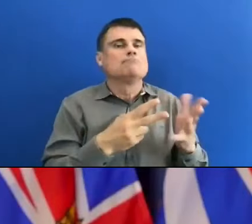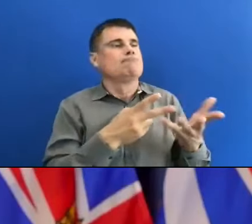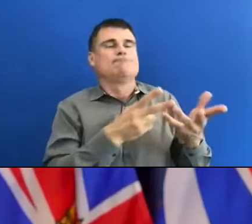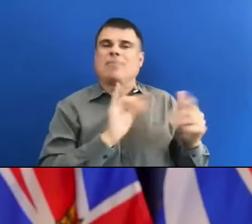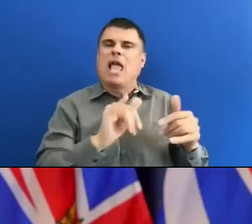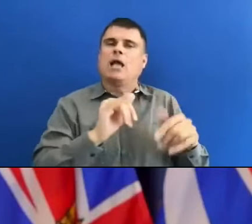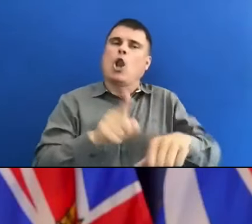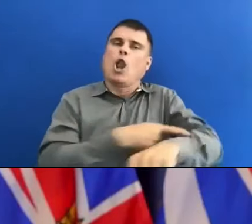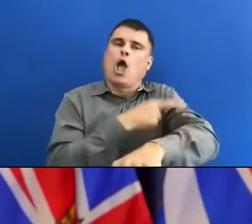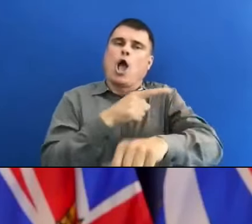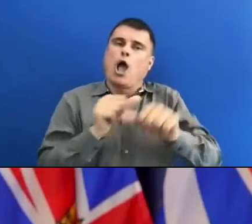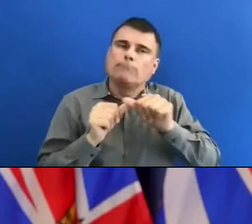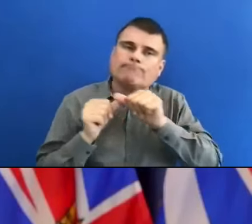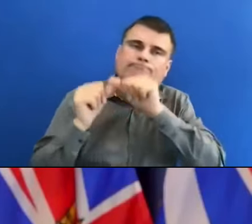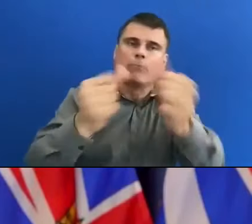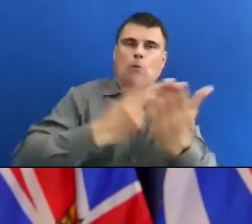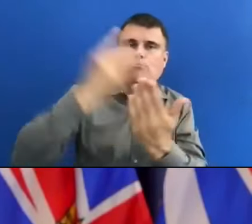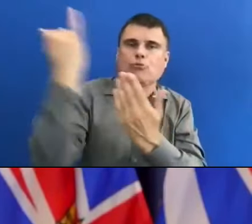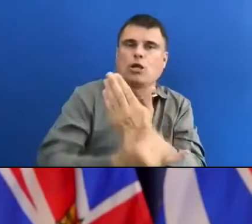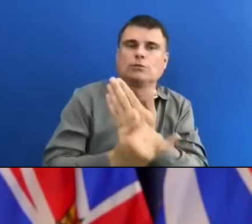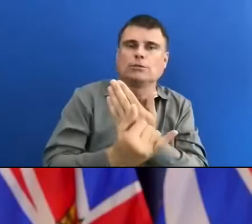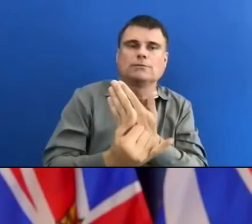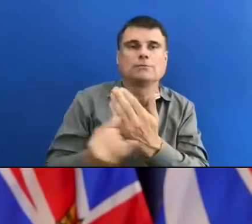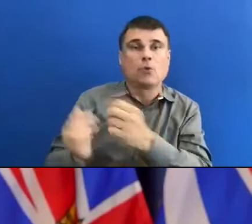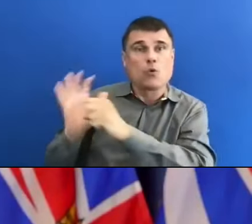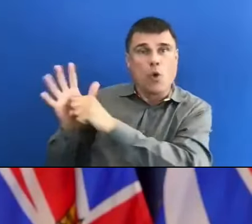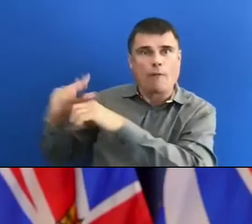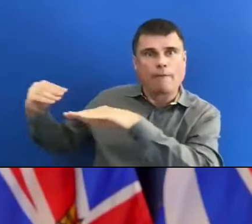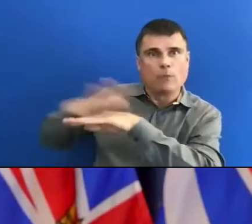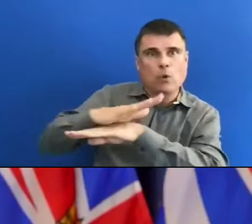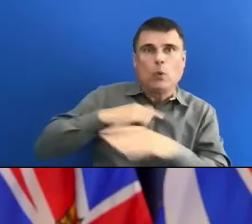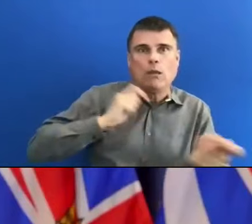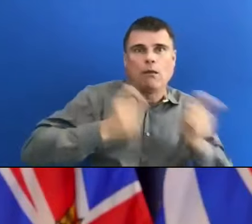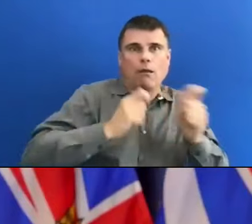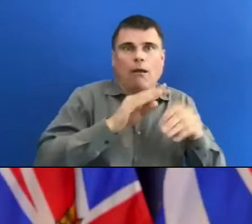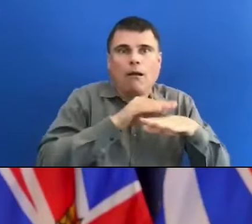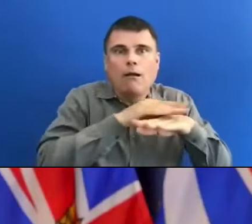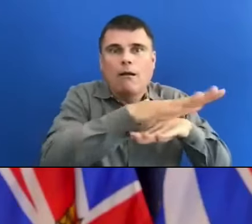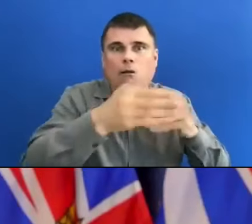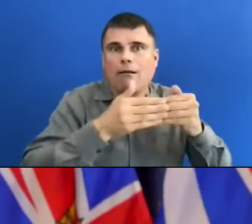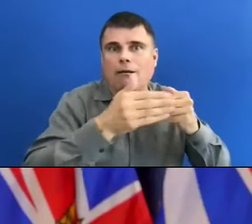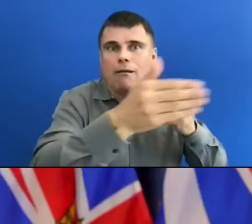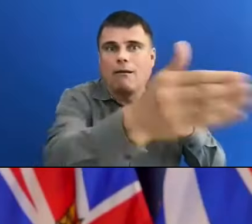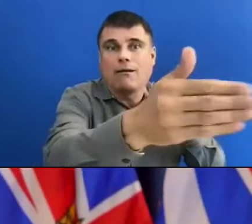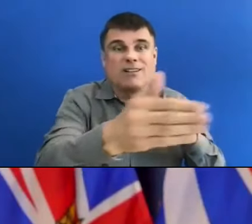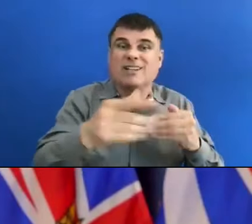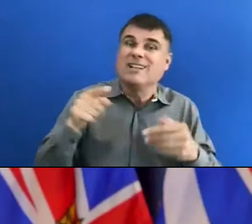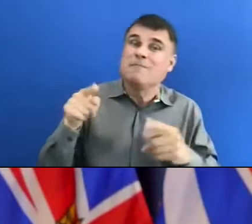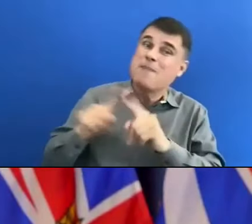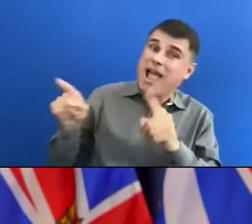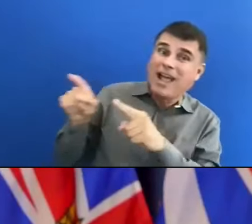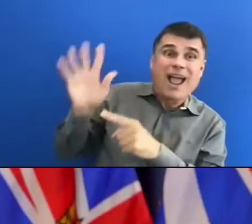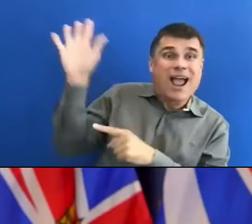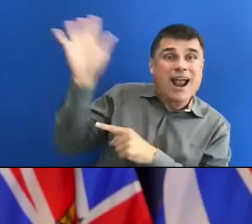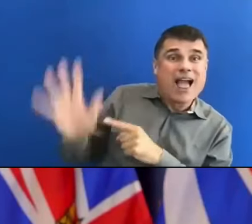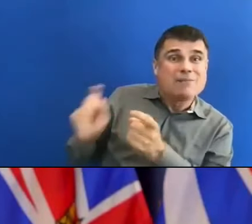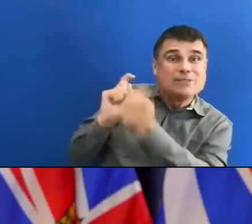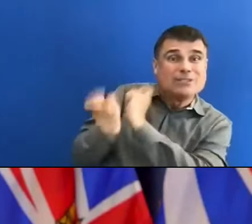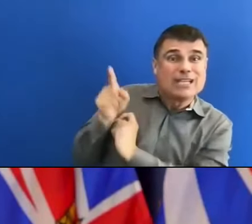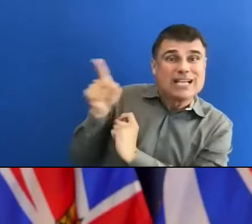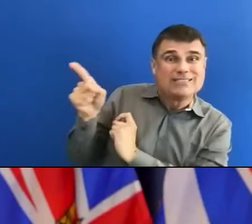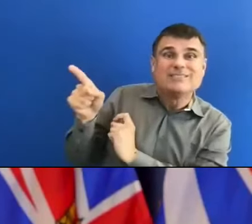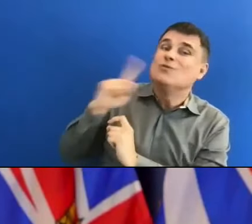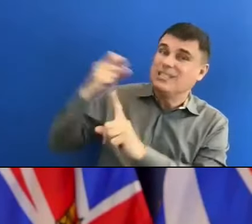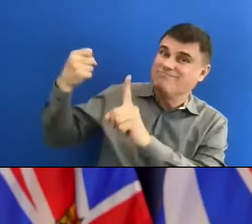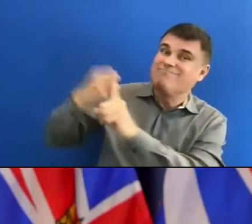before because of COVID and because we now are absolutely clear that climate change is affecting us in ways that we hadn't